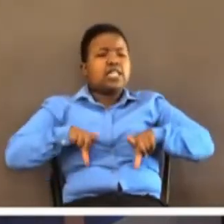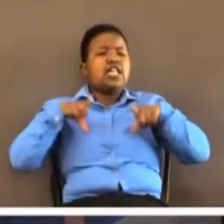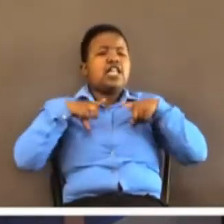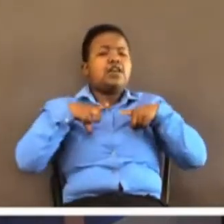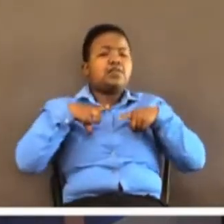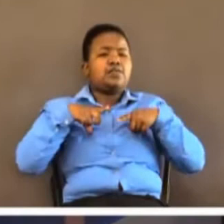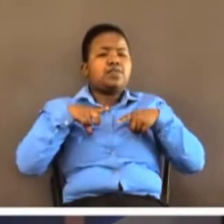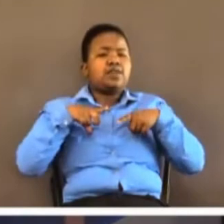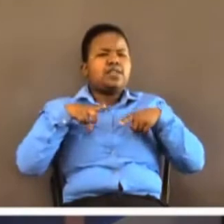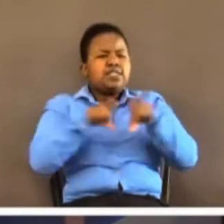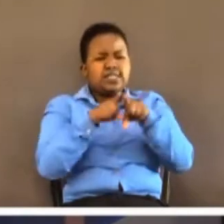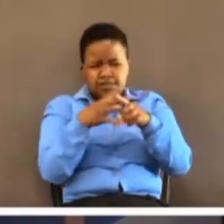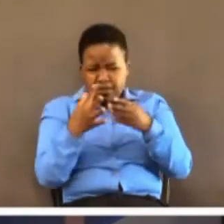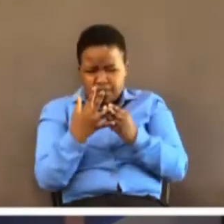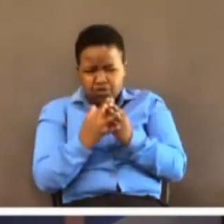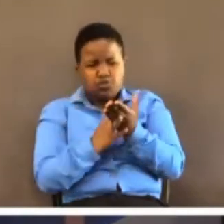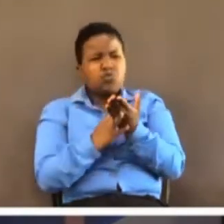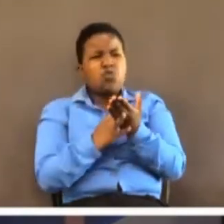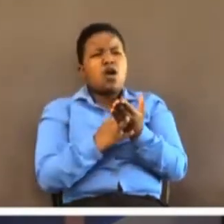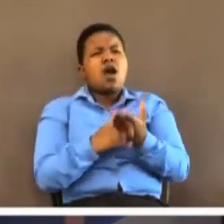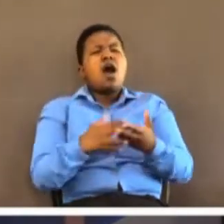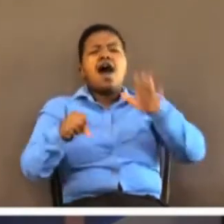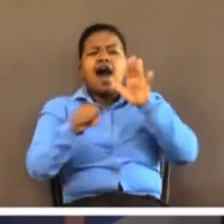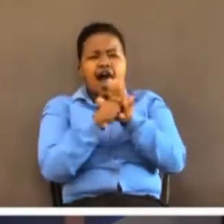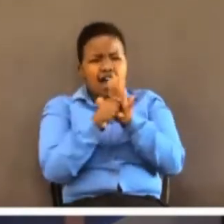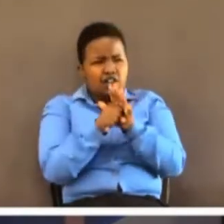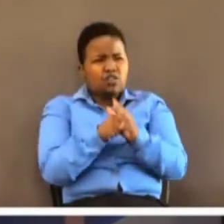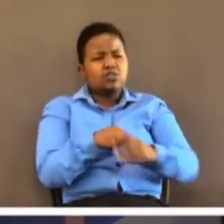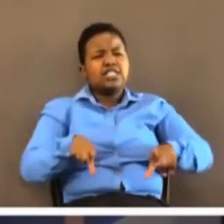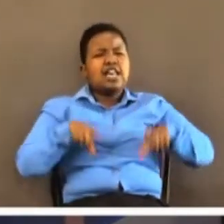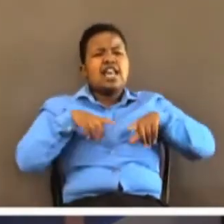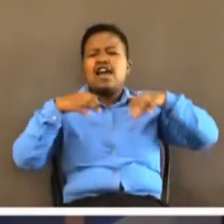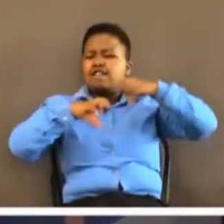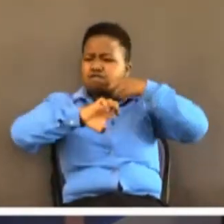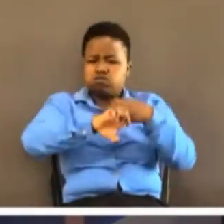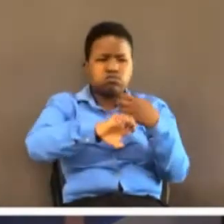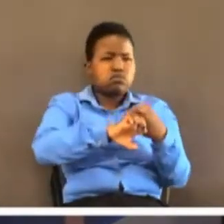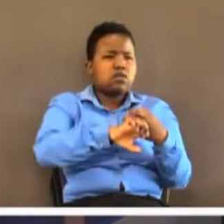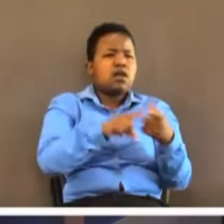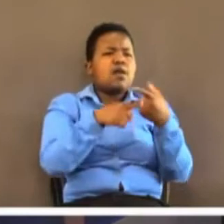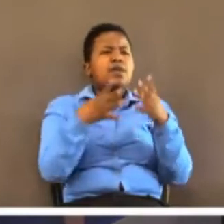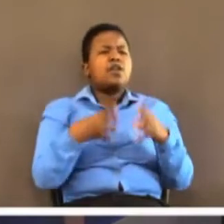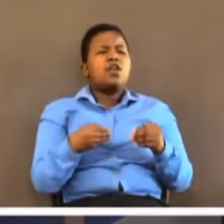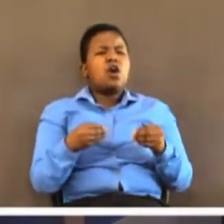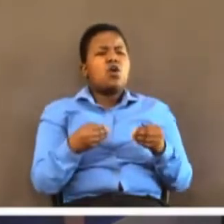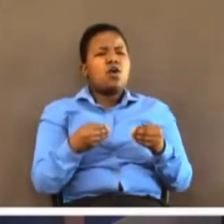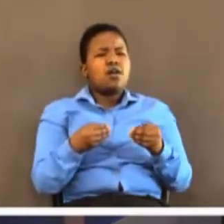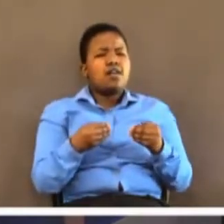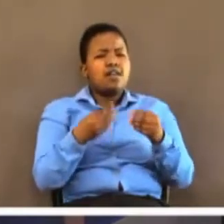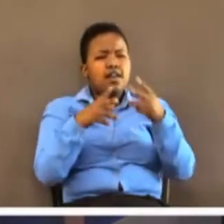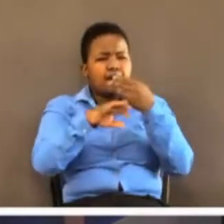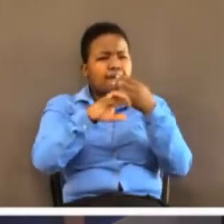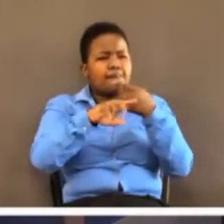terrific disappointments in their past. And they have given up on their future.